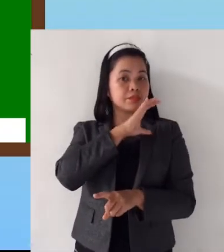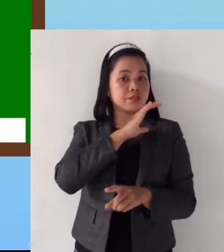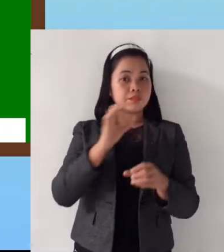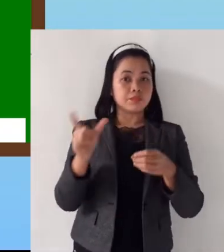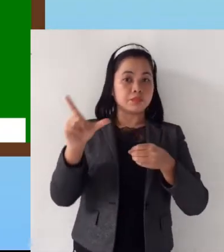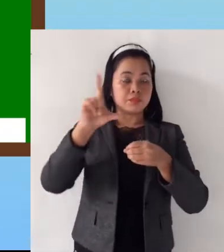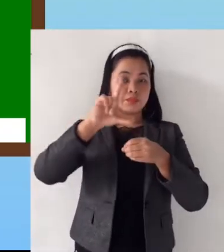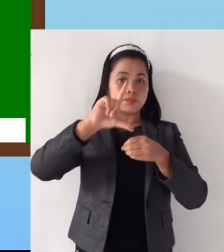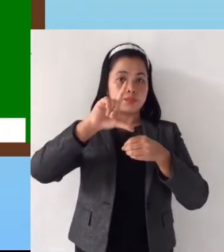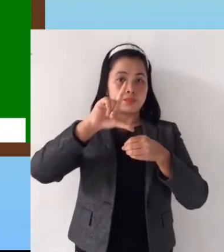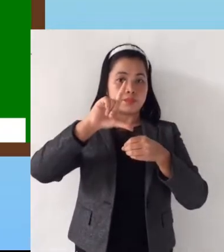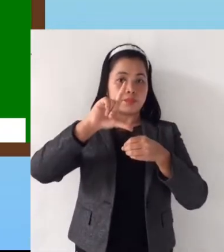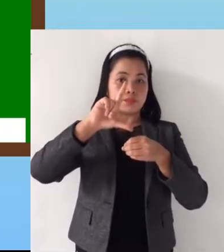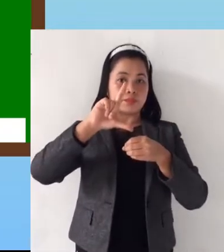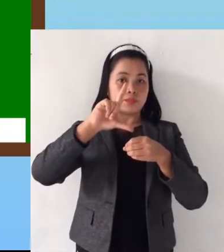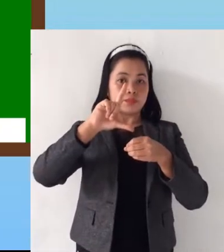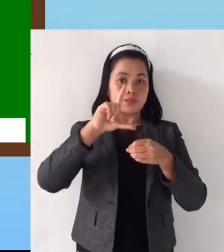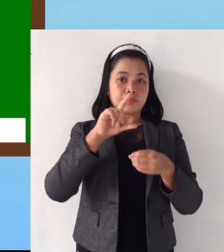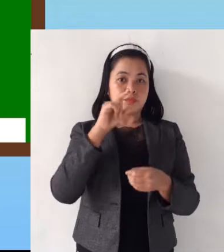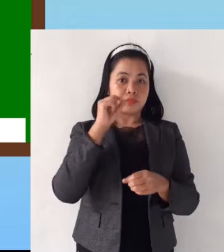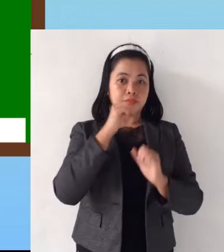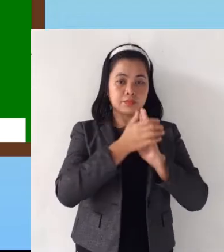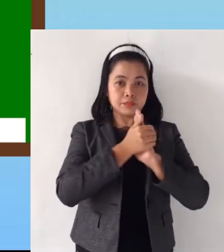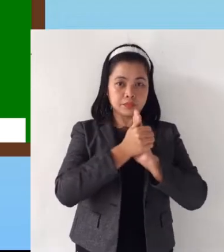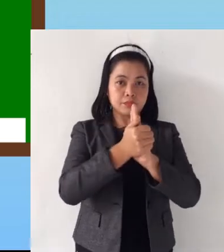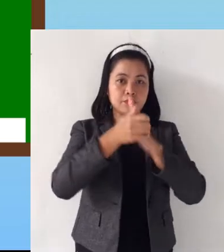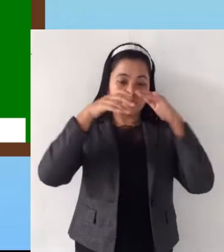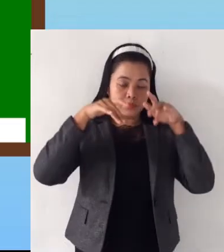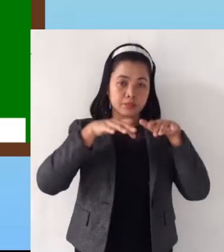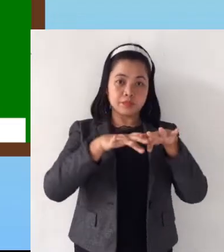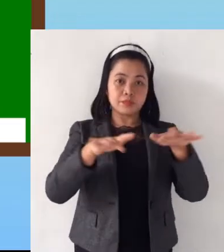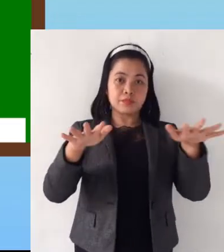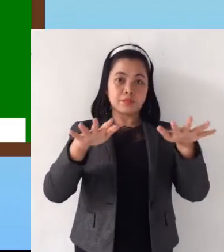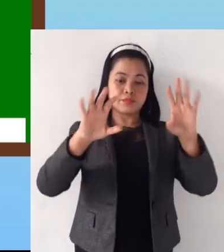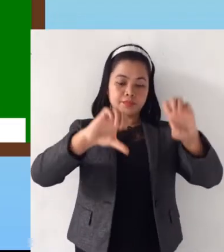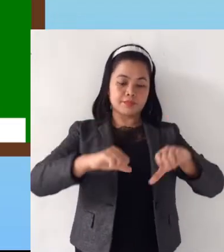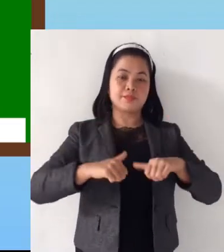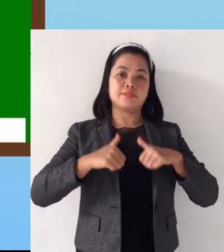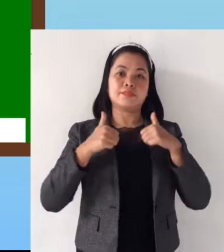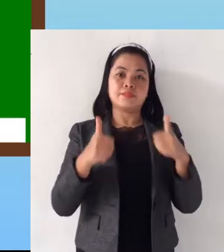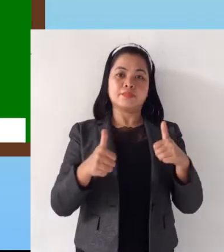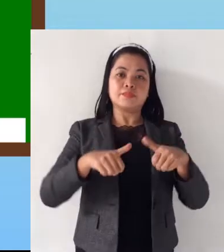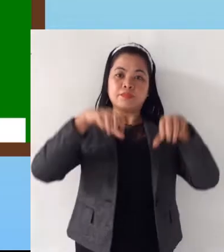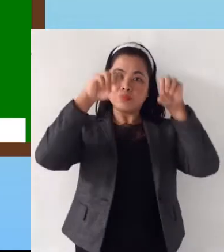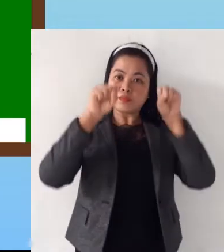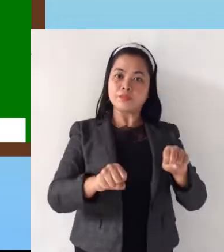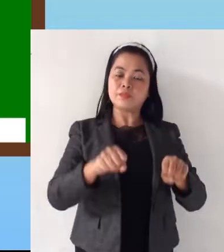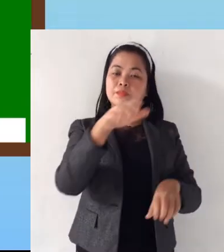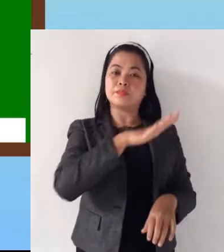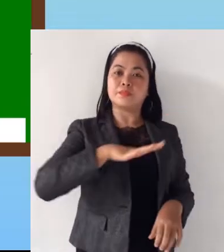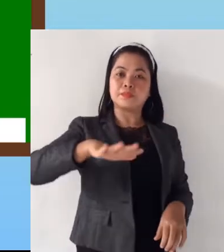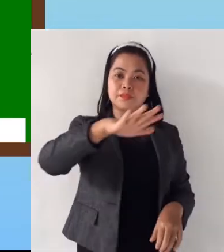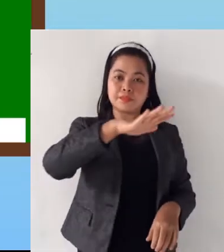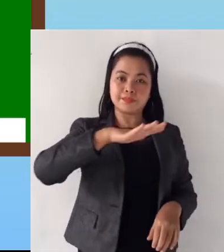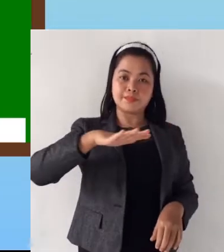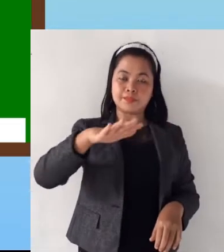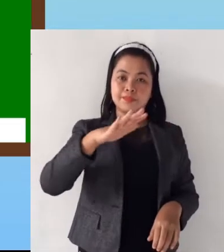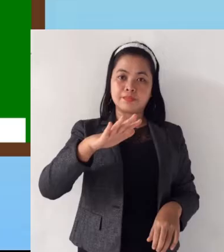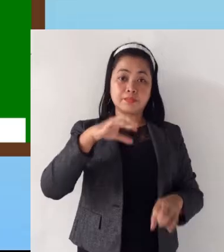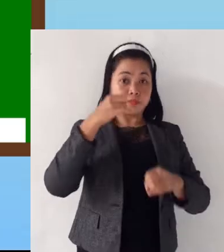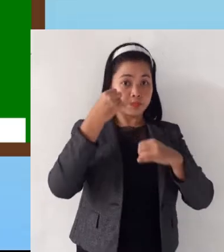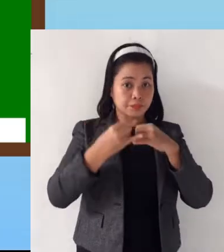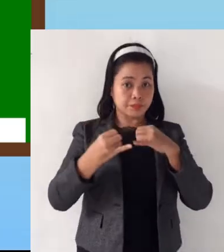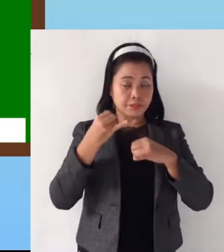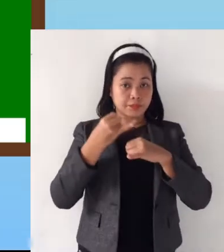liquid as to its ability to flow, and how they occupy space. And the